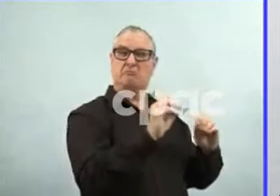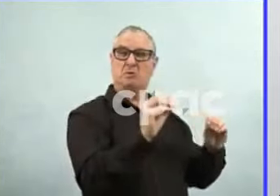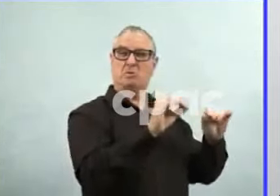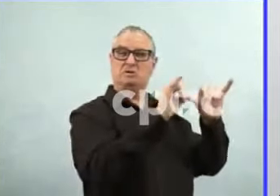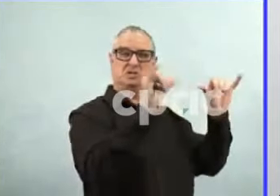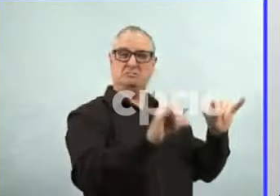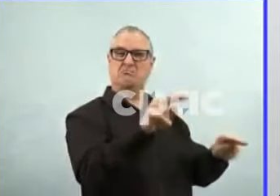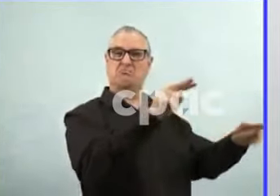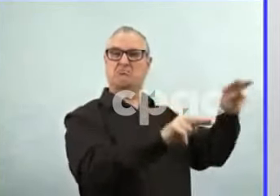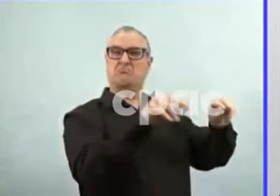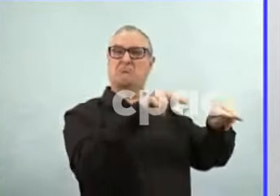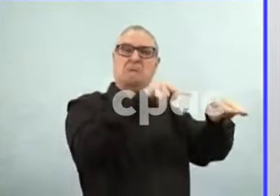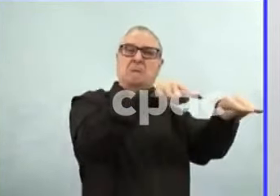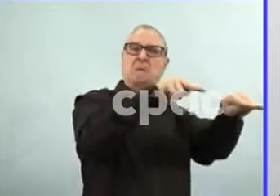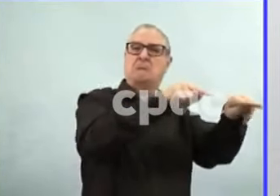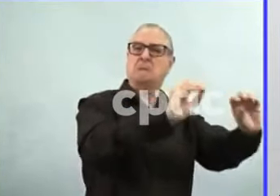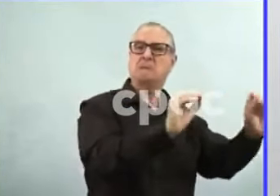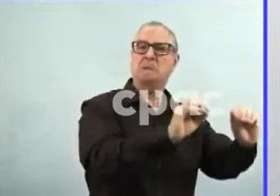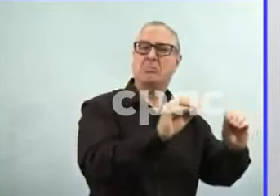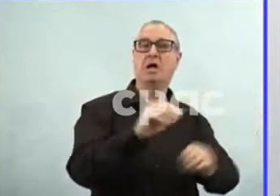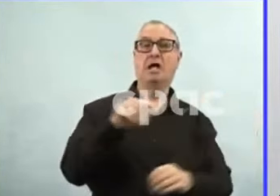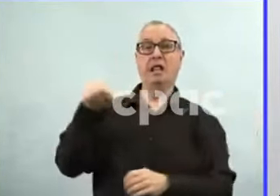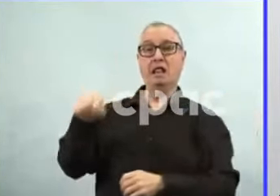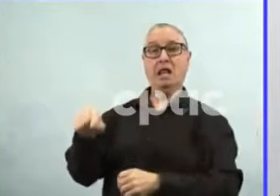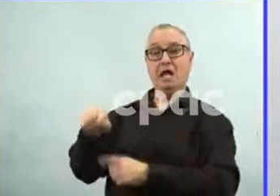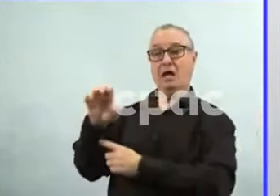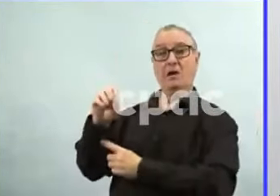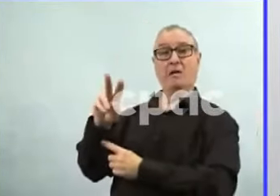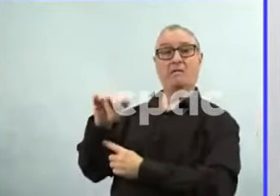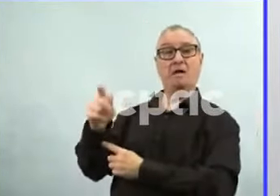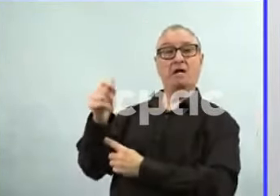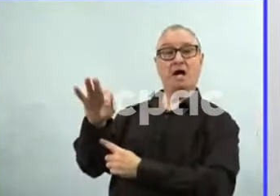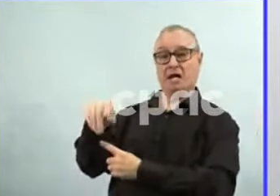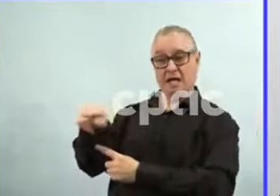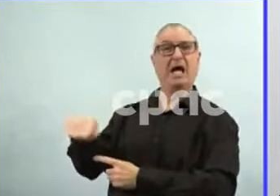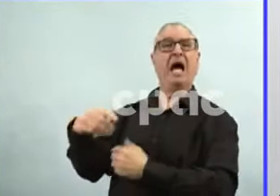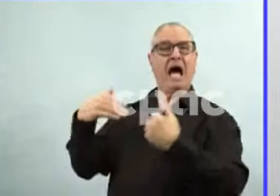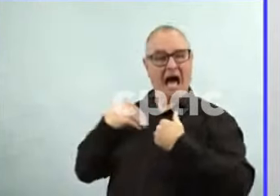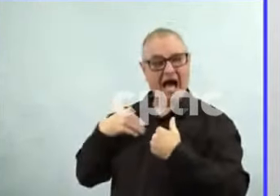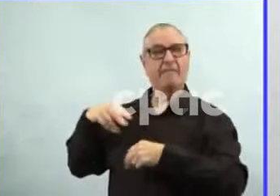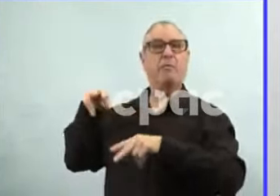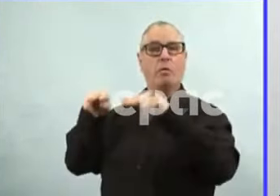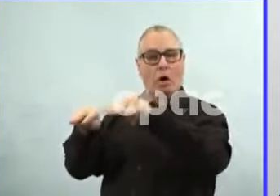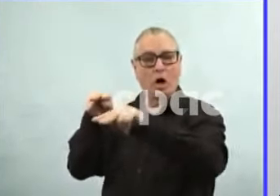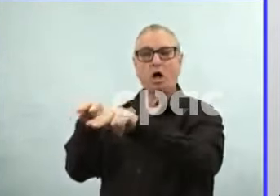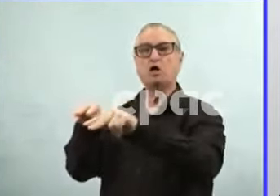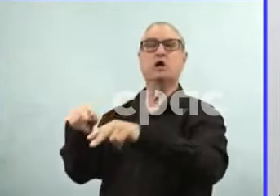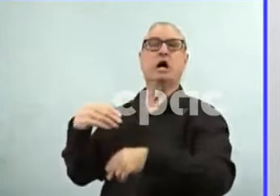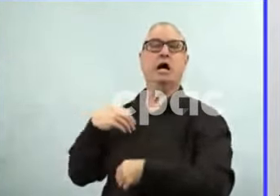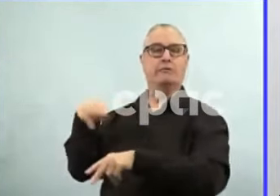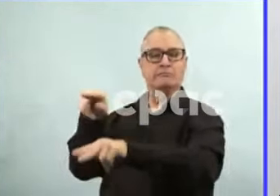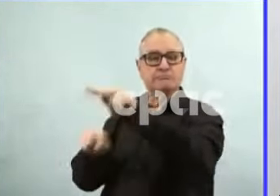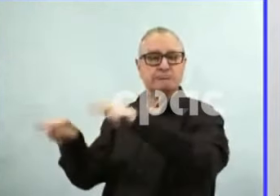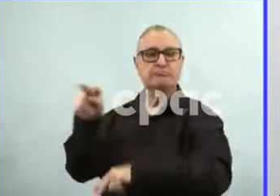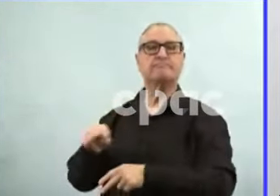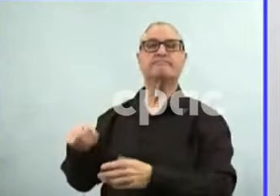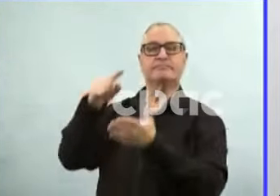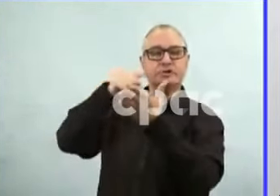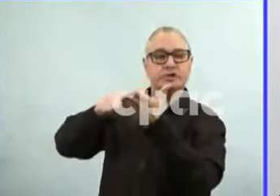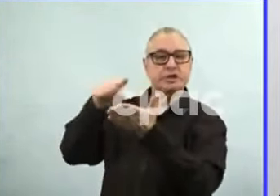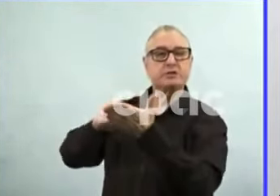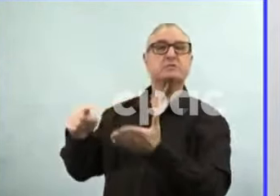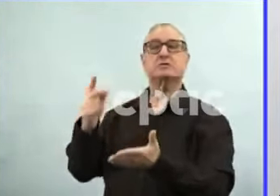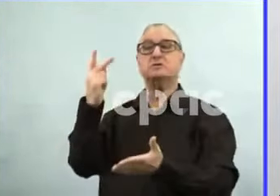a robust system for this ongoing monitoring. The system was established to detect any unexpected side effects from